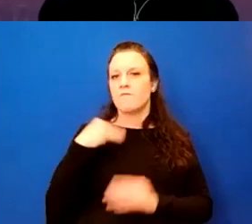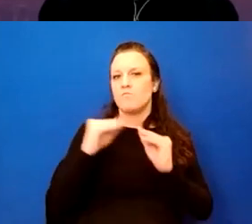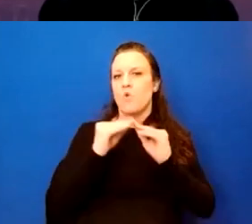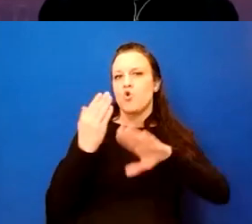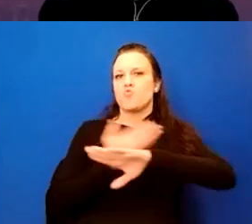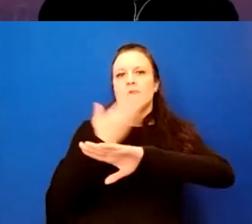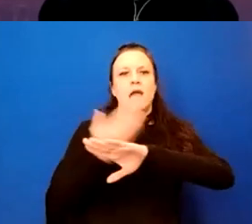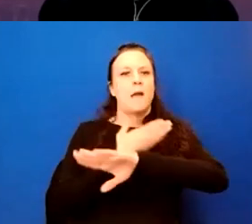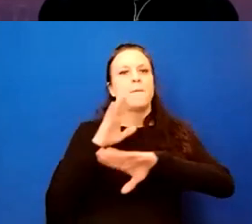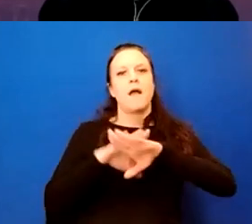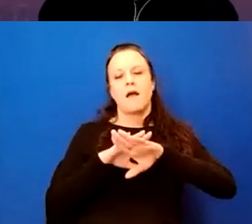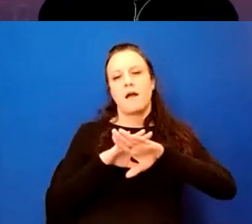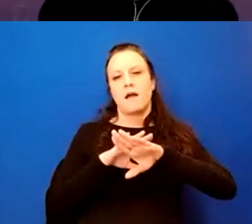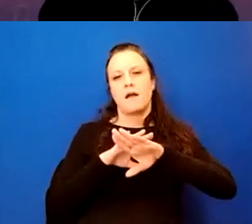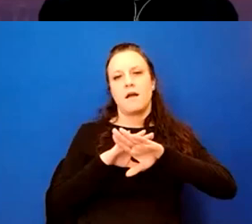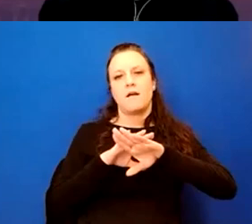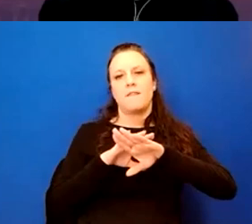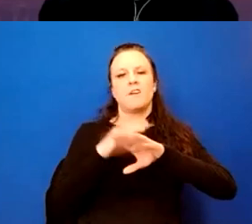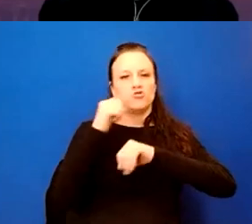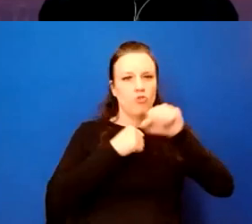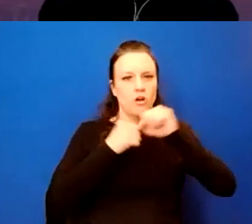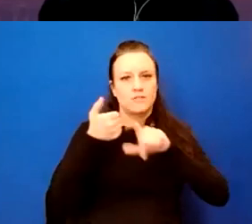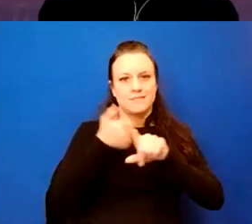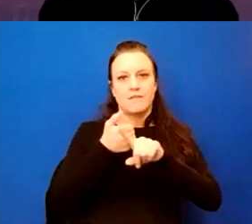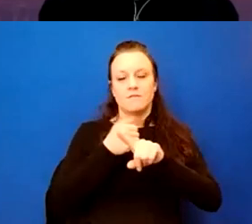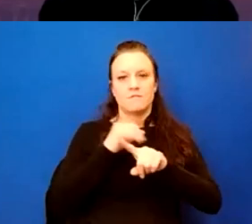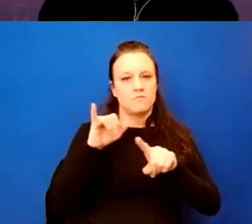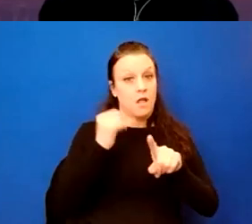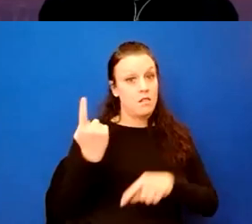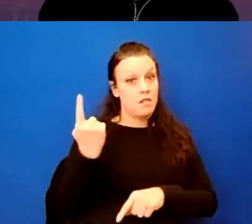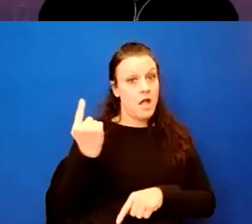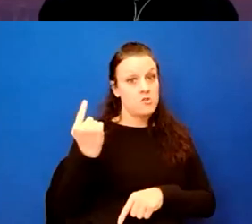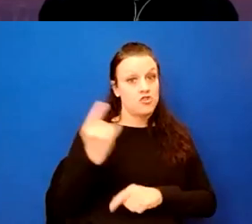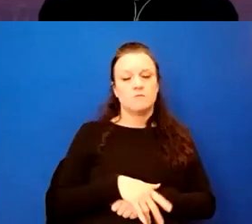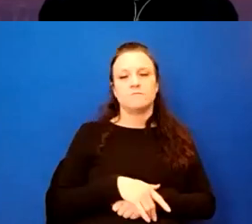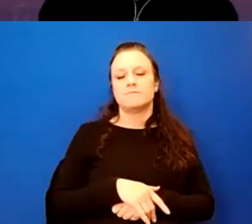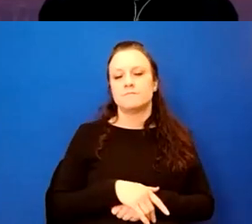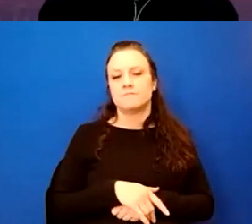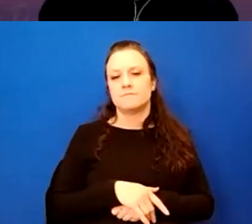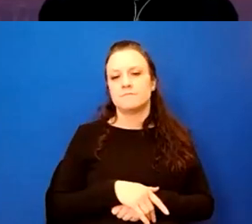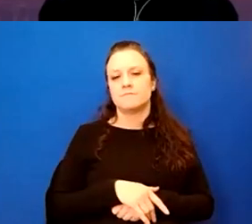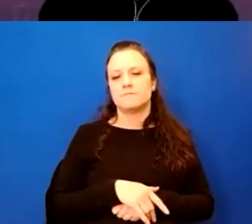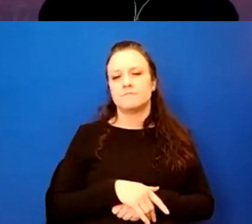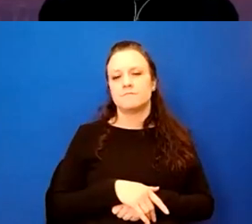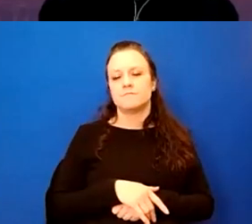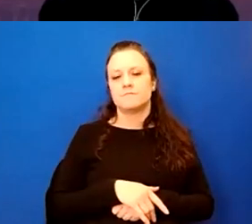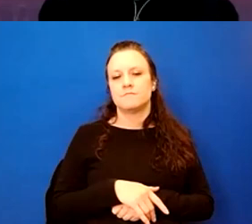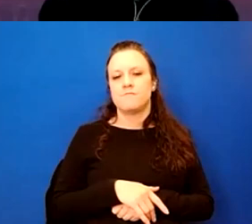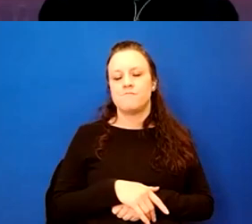on, uh, on the structure there. What we did last year was we, um, uh,